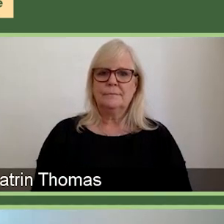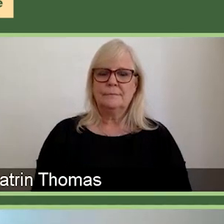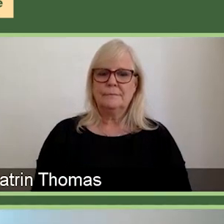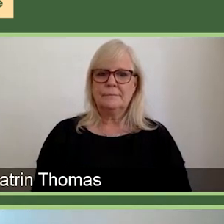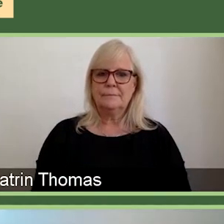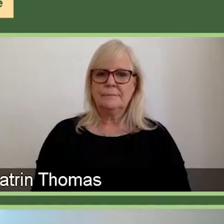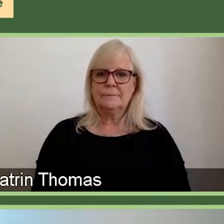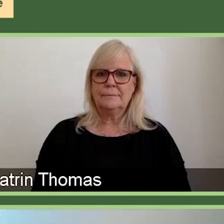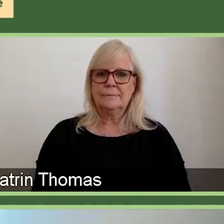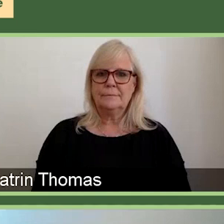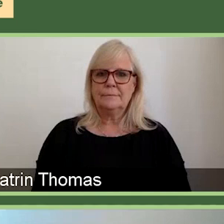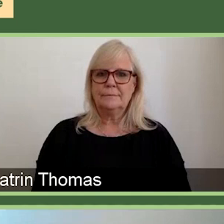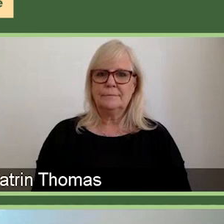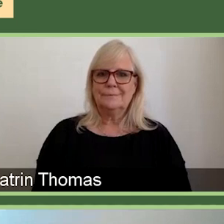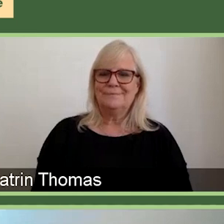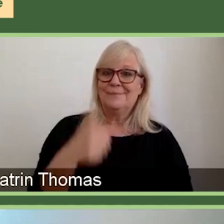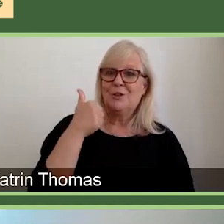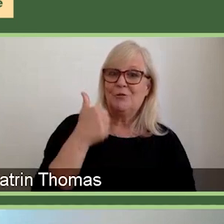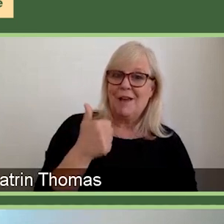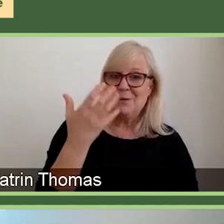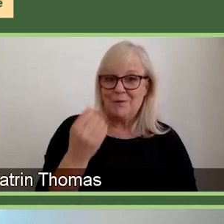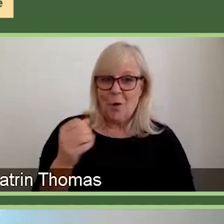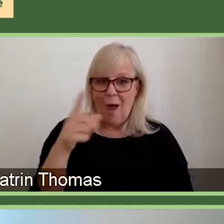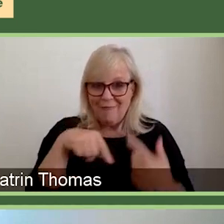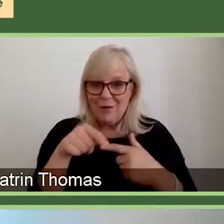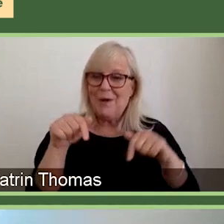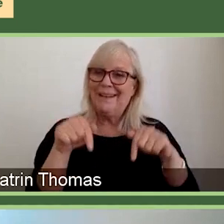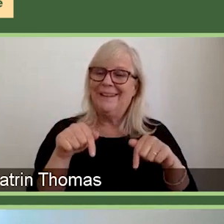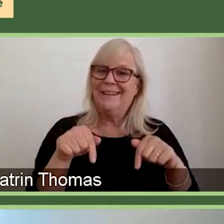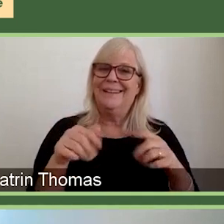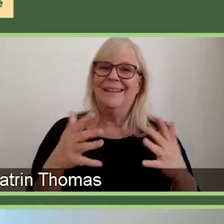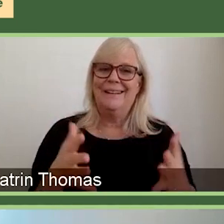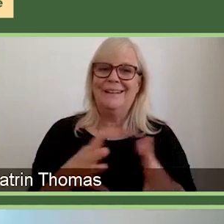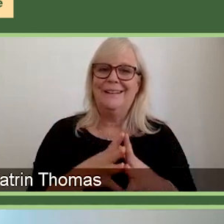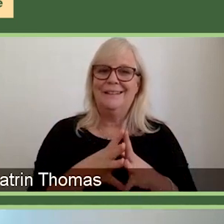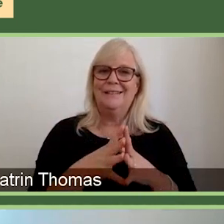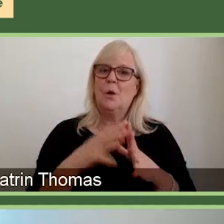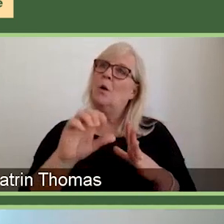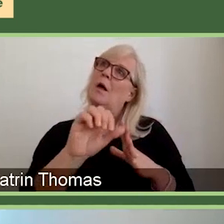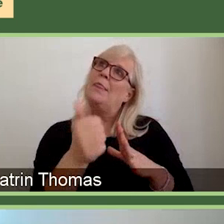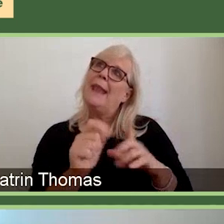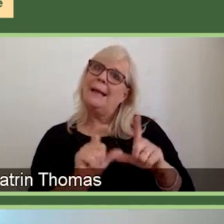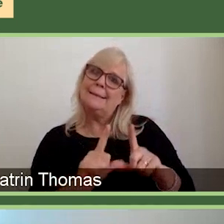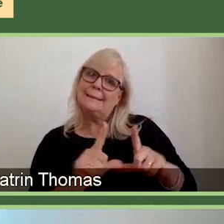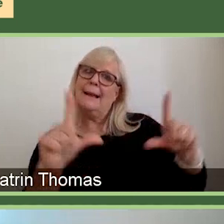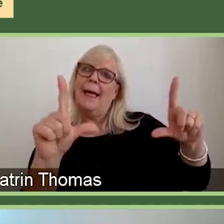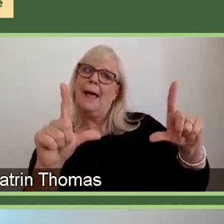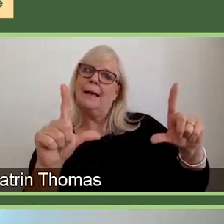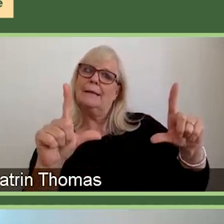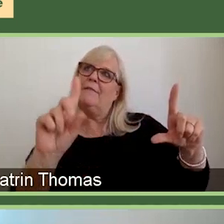Perfect. Everybody's here. So why don't we get started on the next slide? The first question